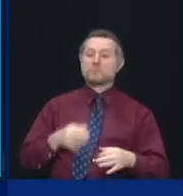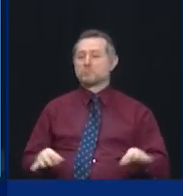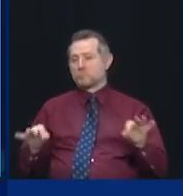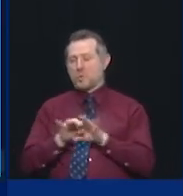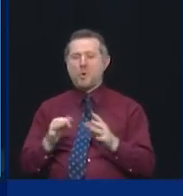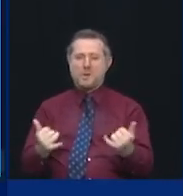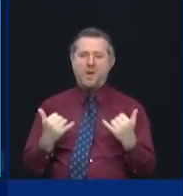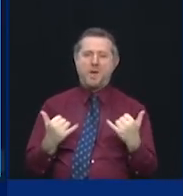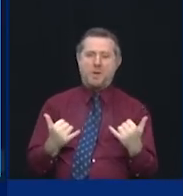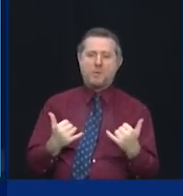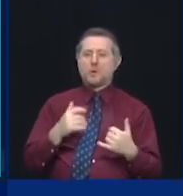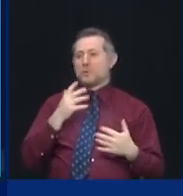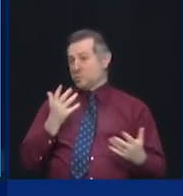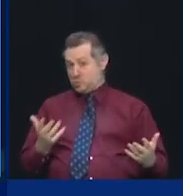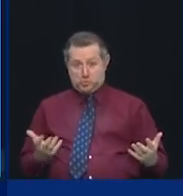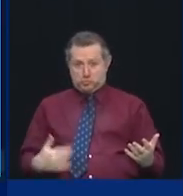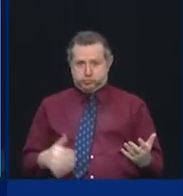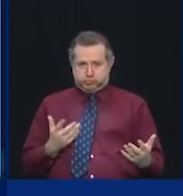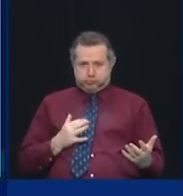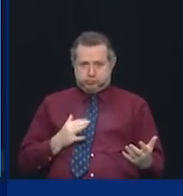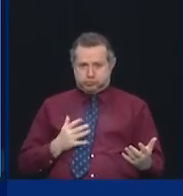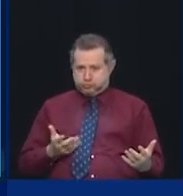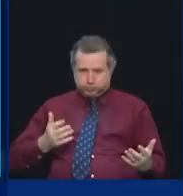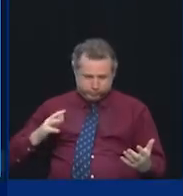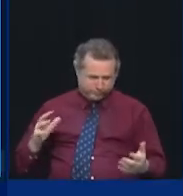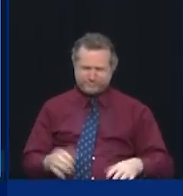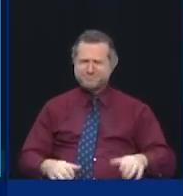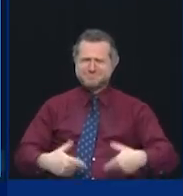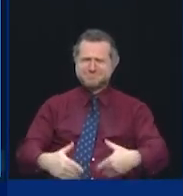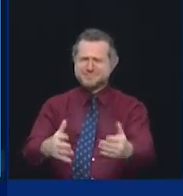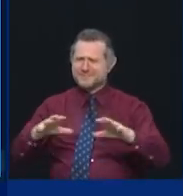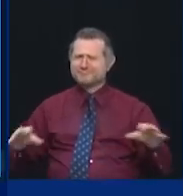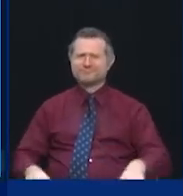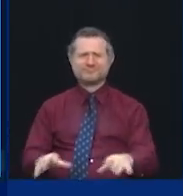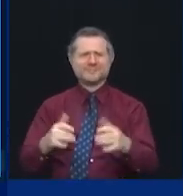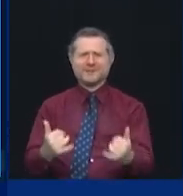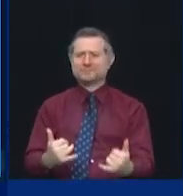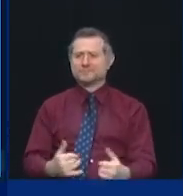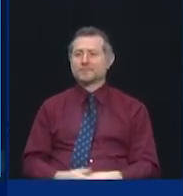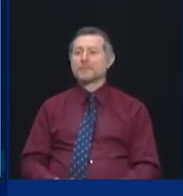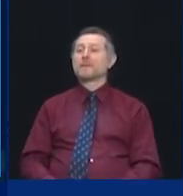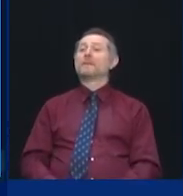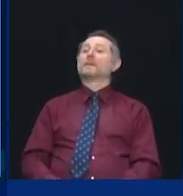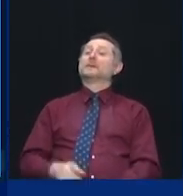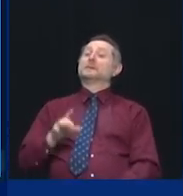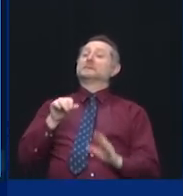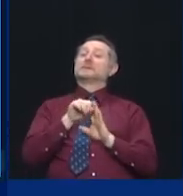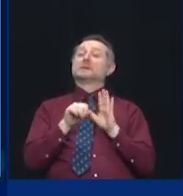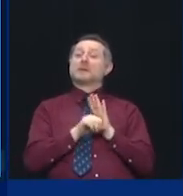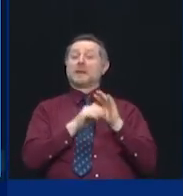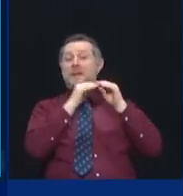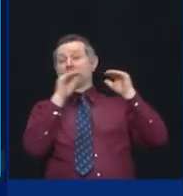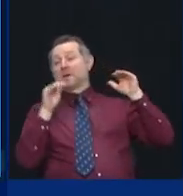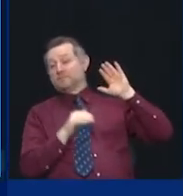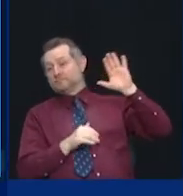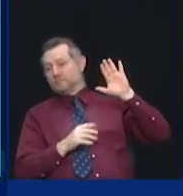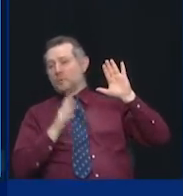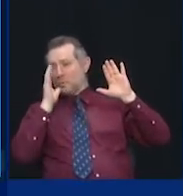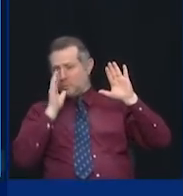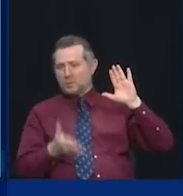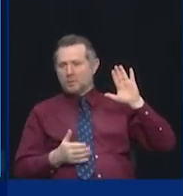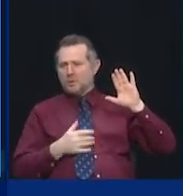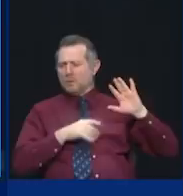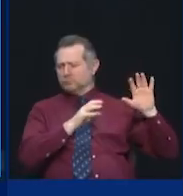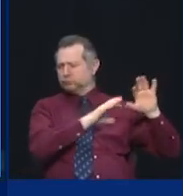year than ever before. And we're going to be doing what we need to do on the state level, as you've seen. But